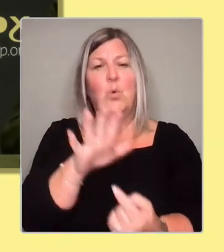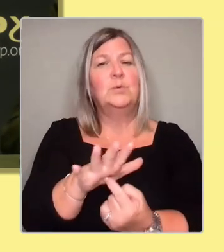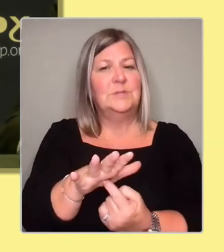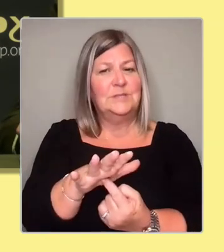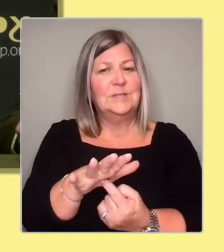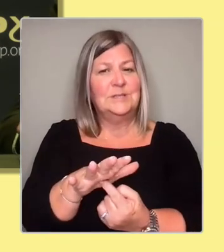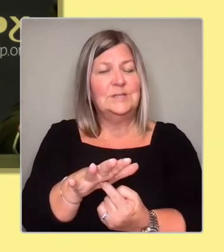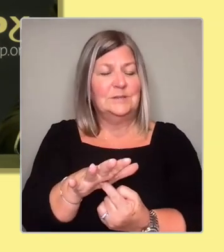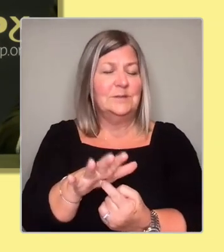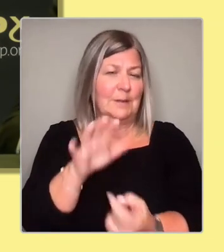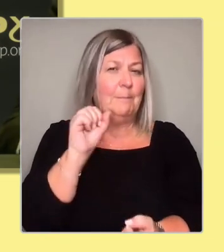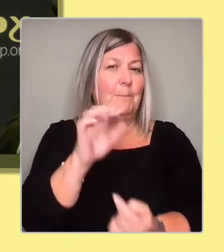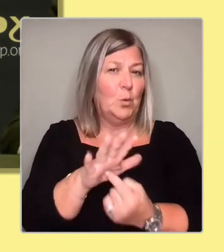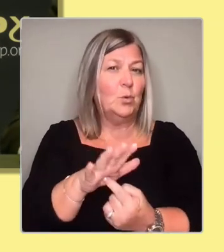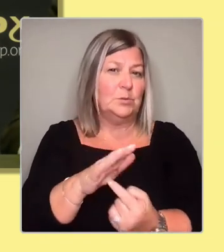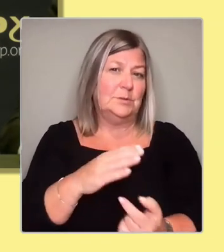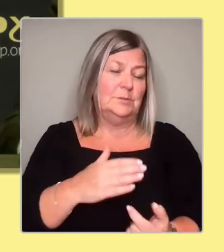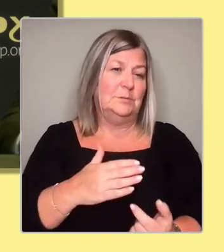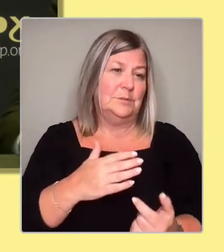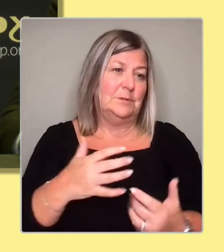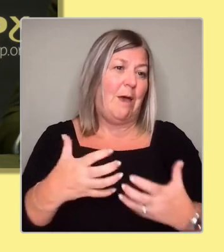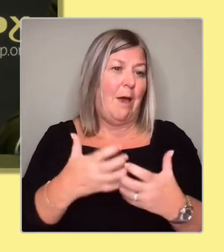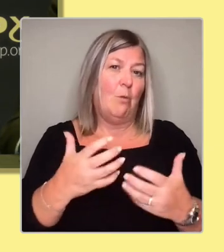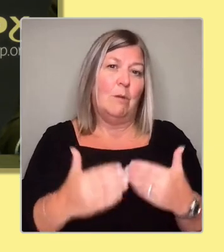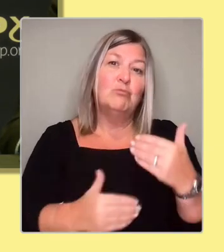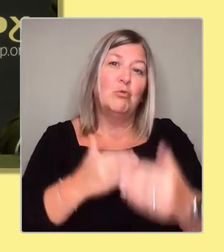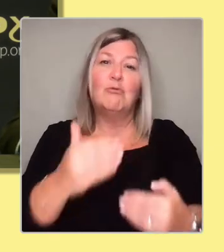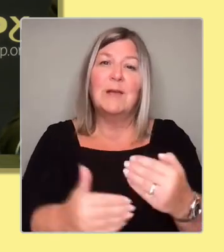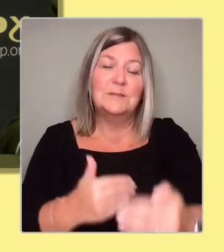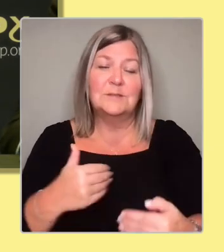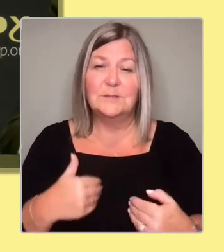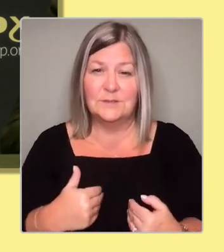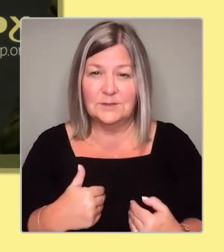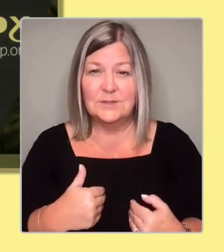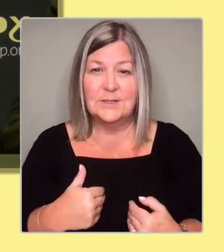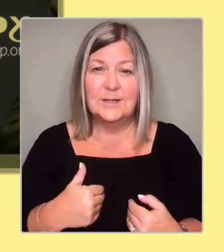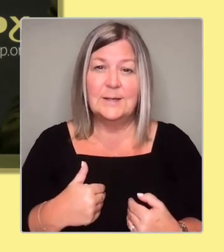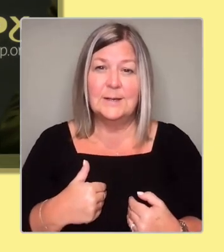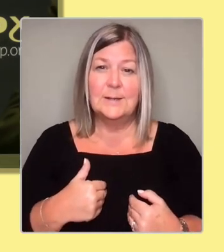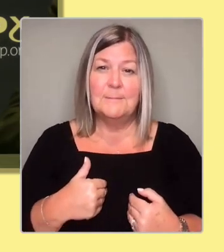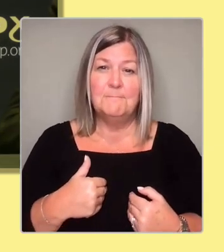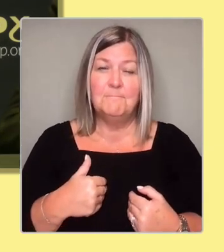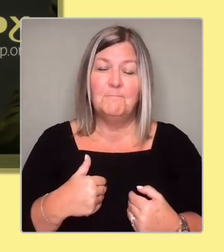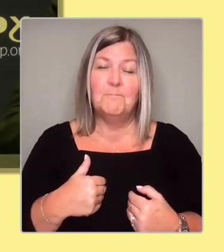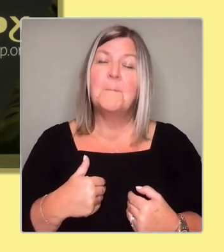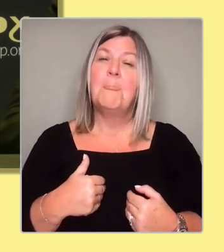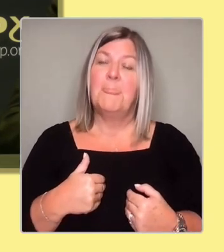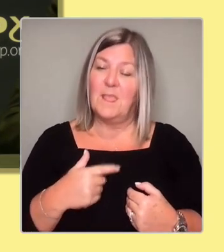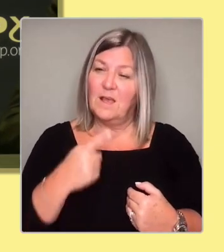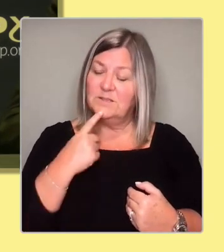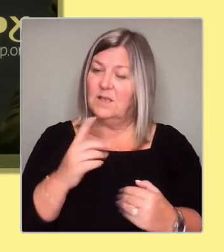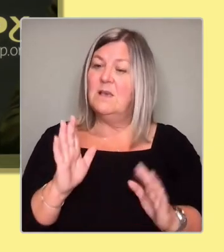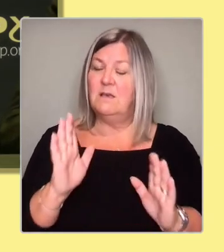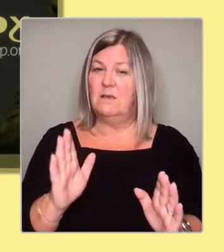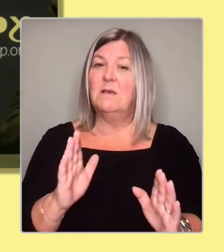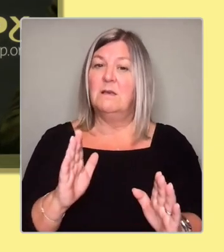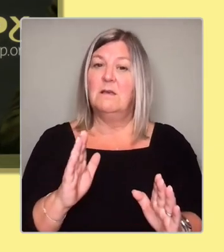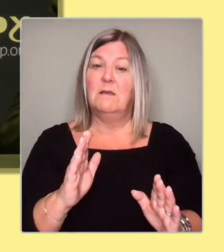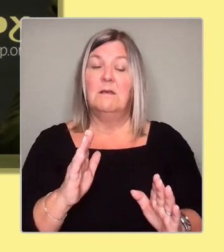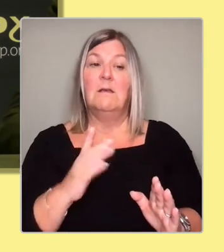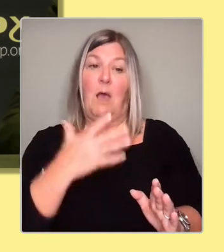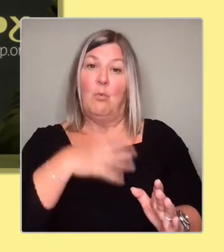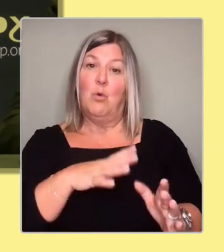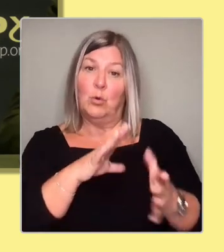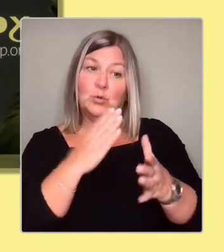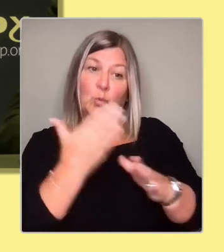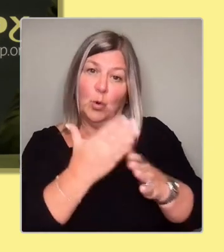a government. But certainly that I would put my hand out, that hand of friendship, to work with them and it would